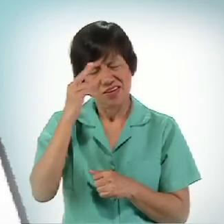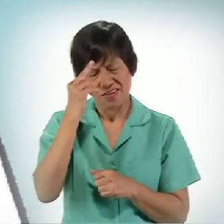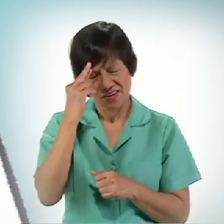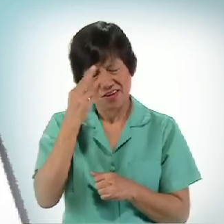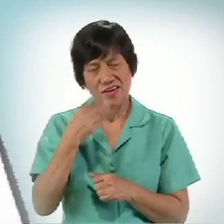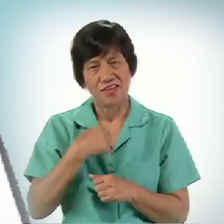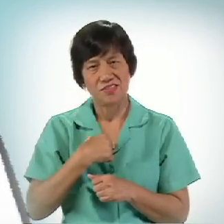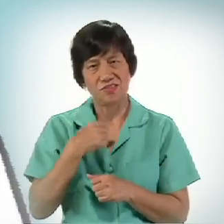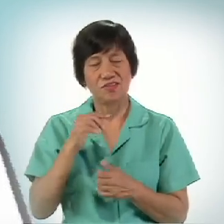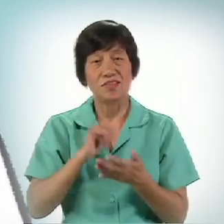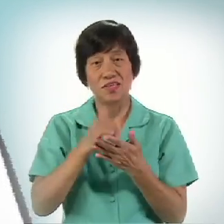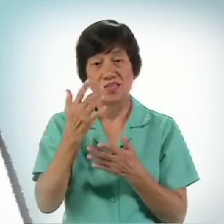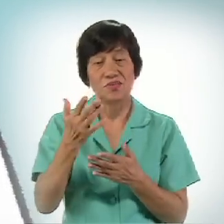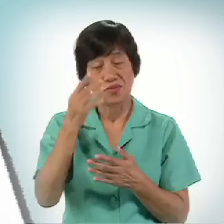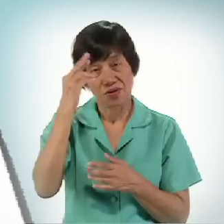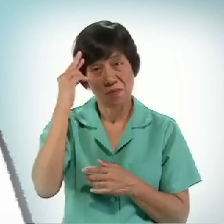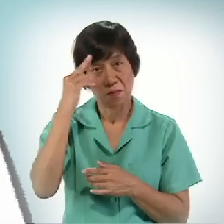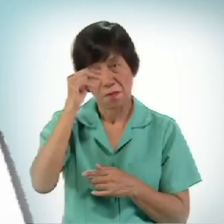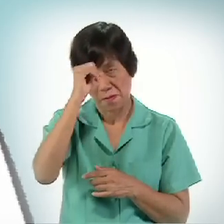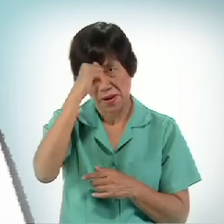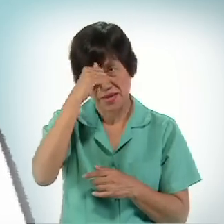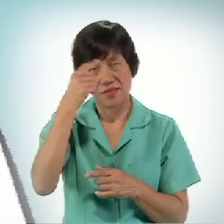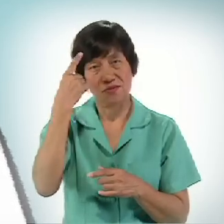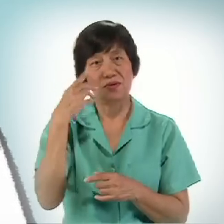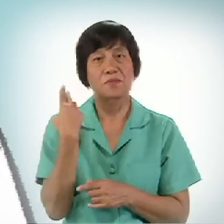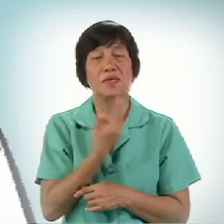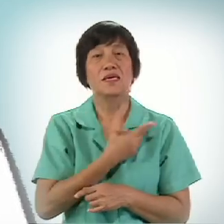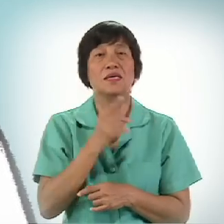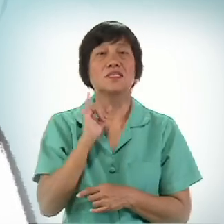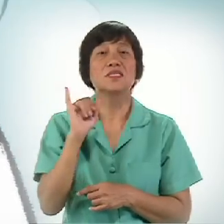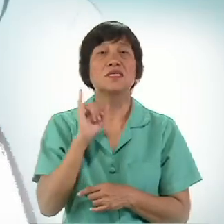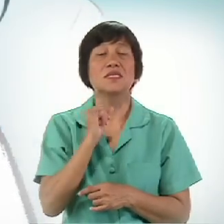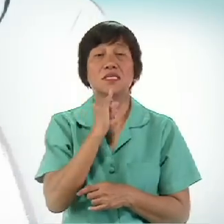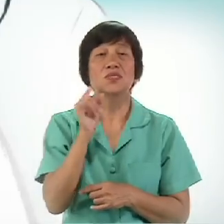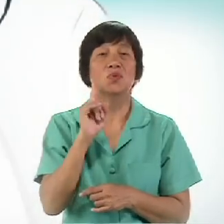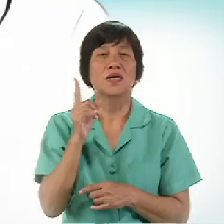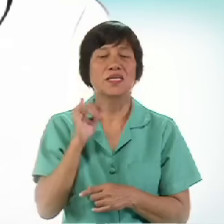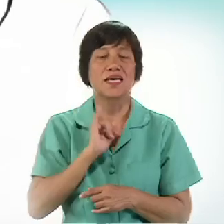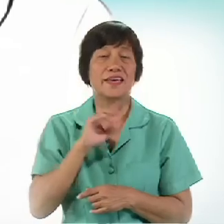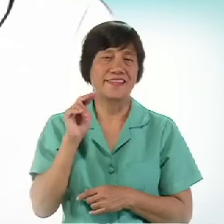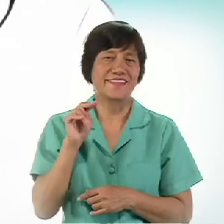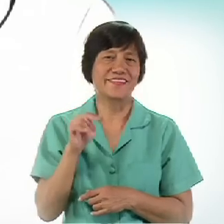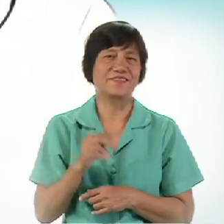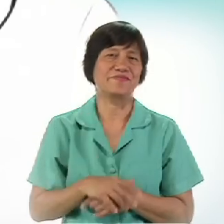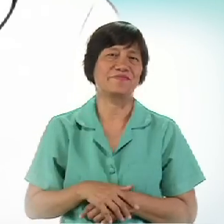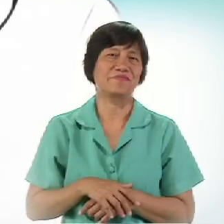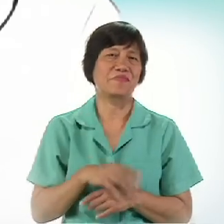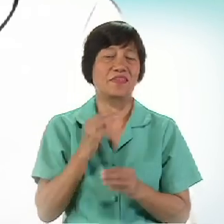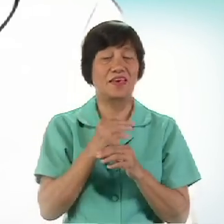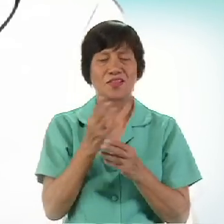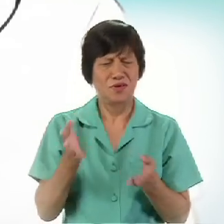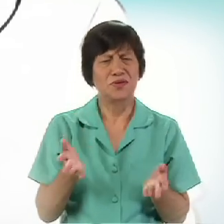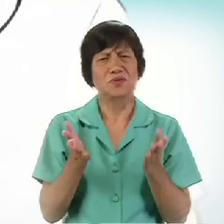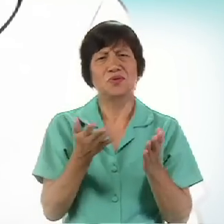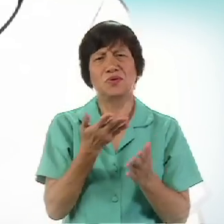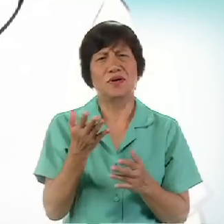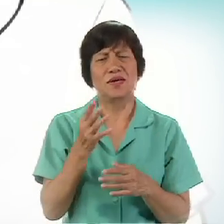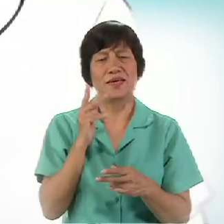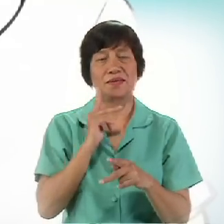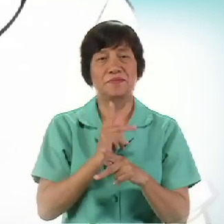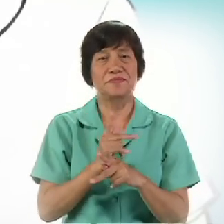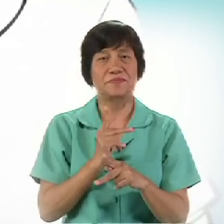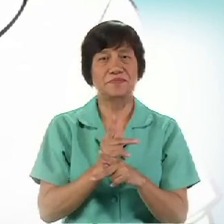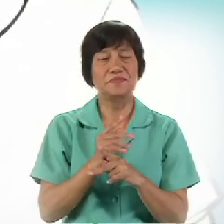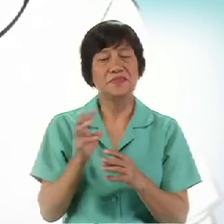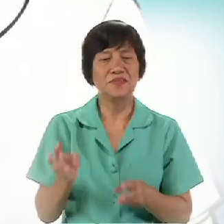To me Was what I needed And I want To assure You I keep It in Mind If I'm Trying